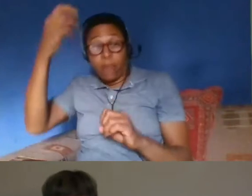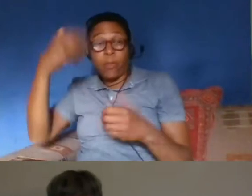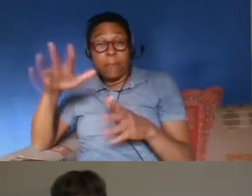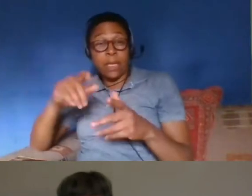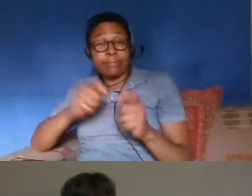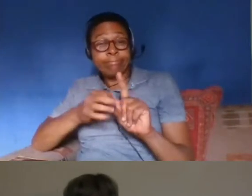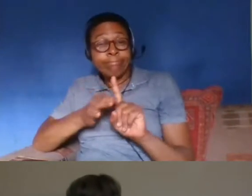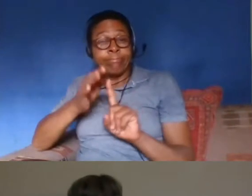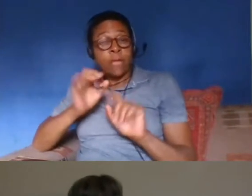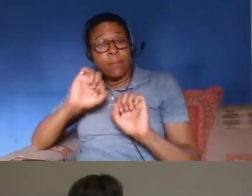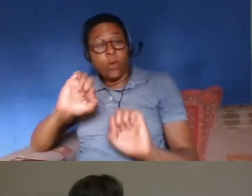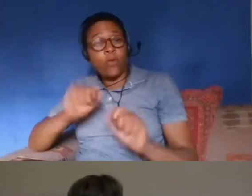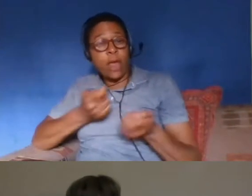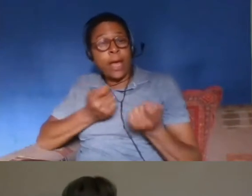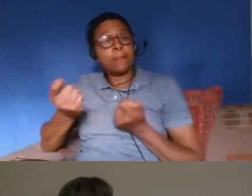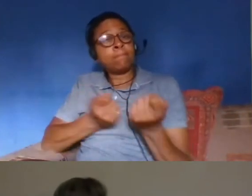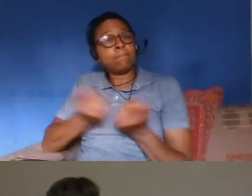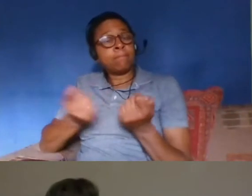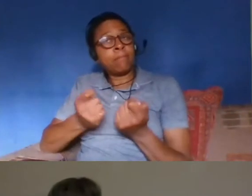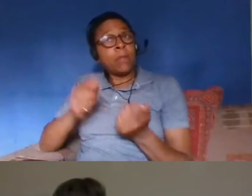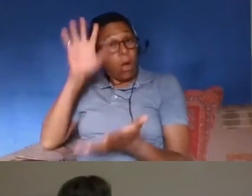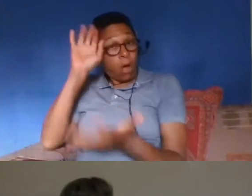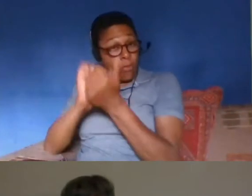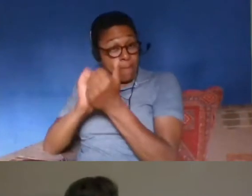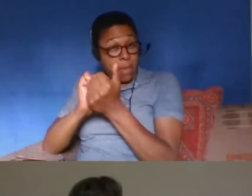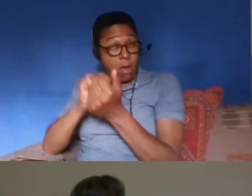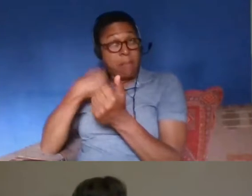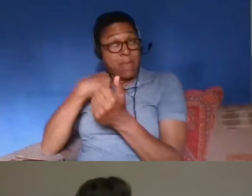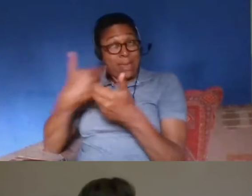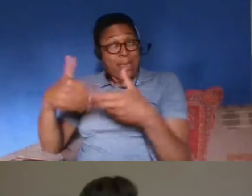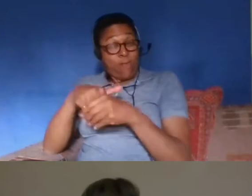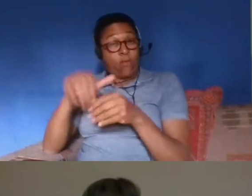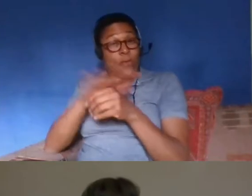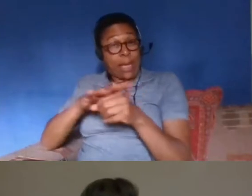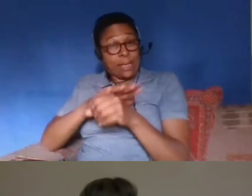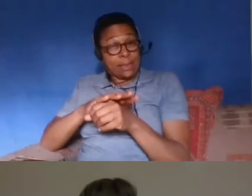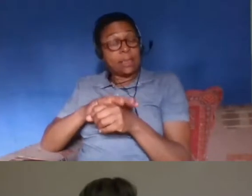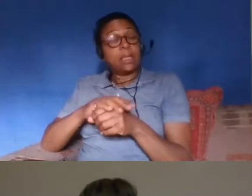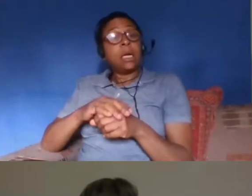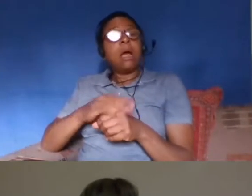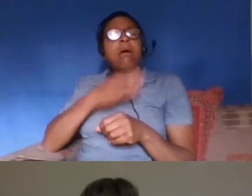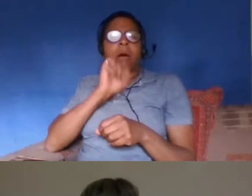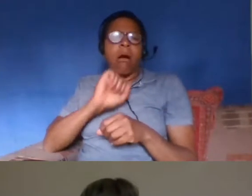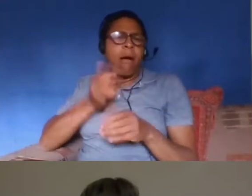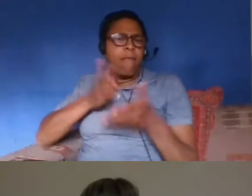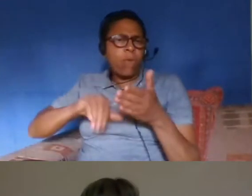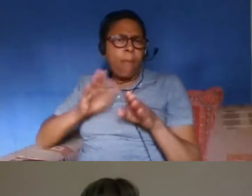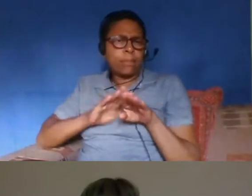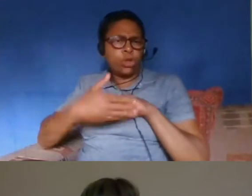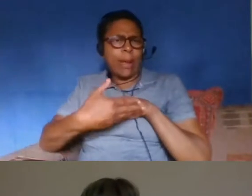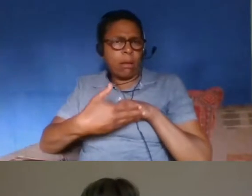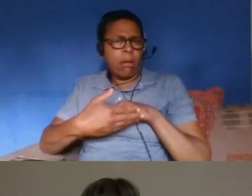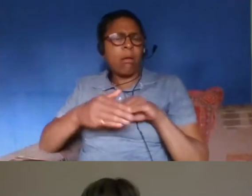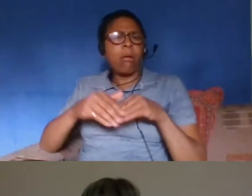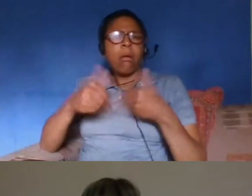those cases but then remember the last one i i did it was um there's a gentleman from jamaica who'd been here obviously for 20 years didn't